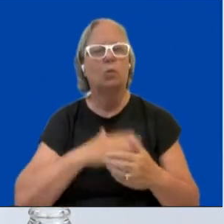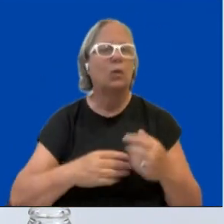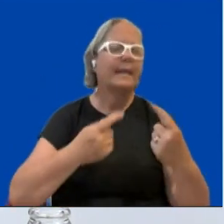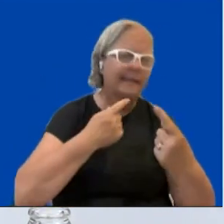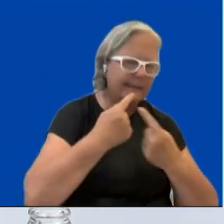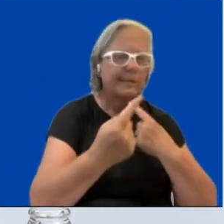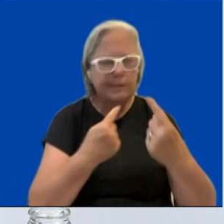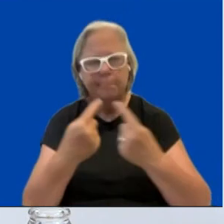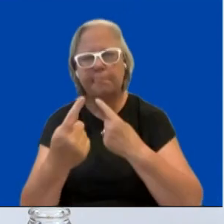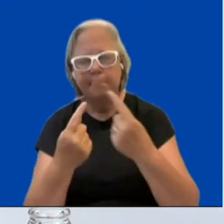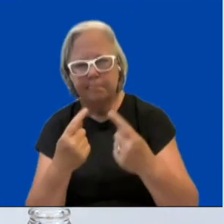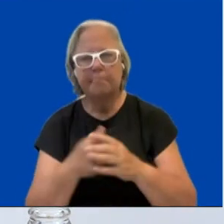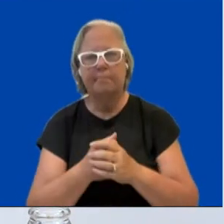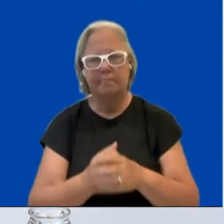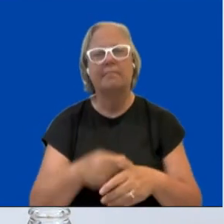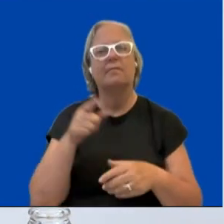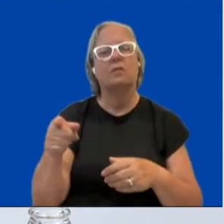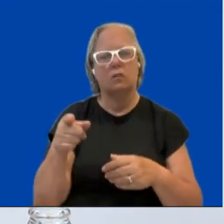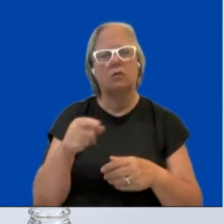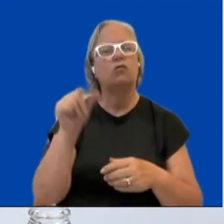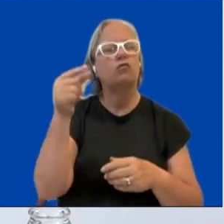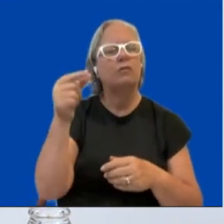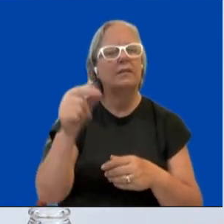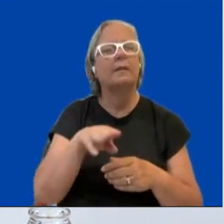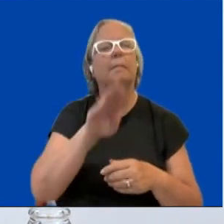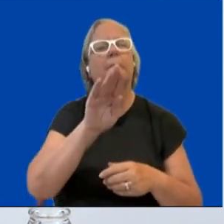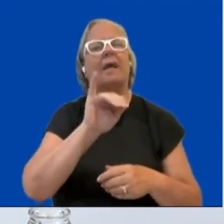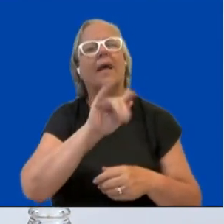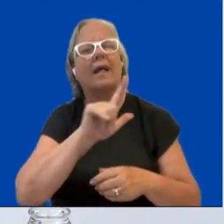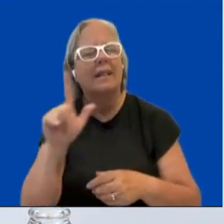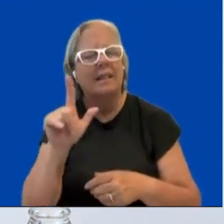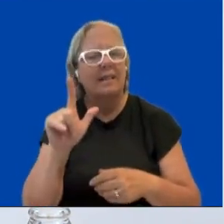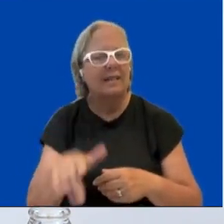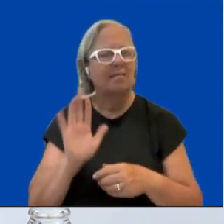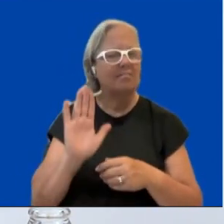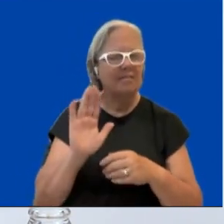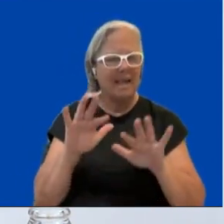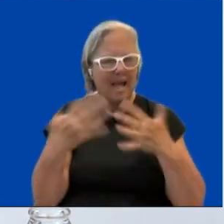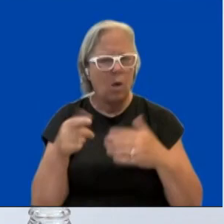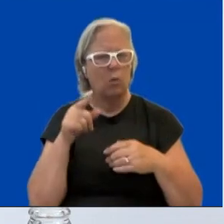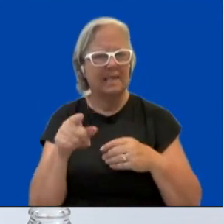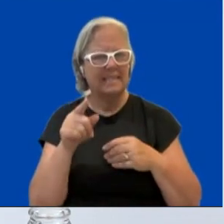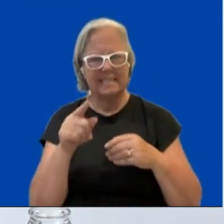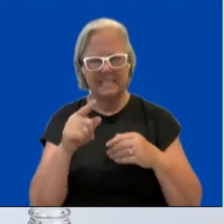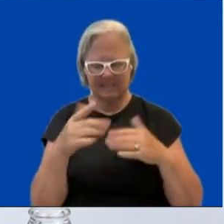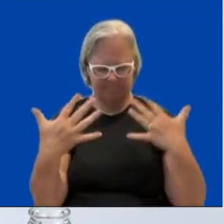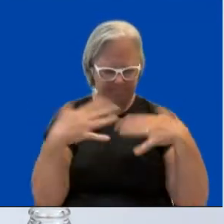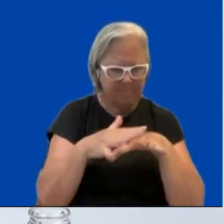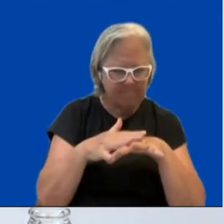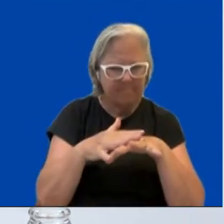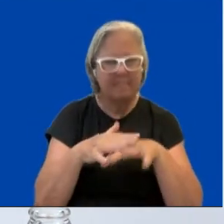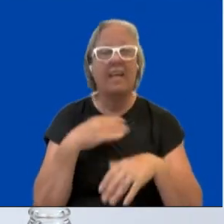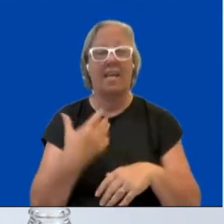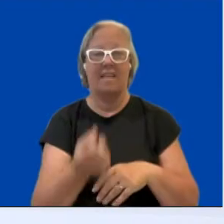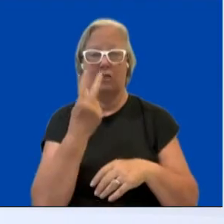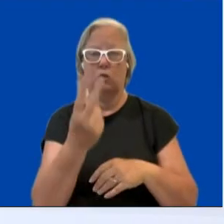and gender equality are strictly interwoven with two high-level panelists. We will have Karlyn